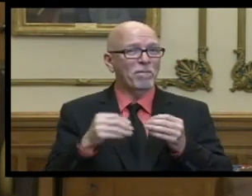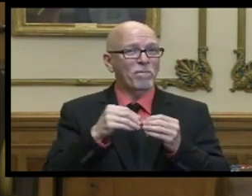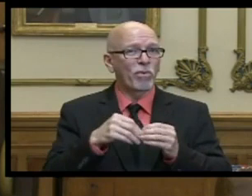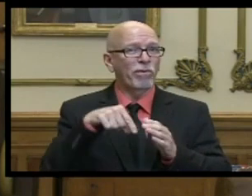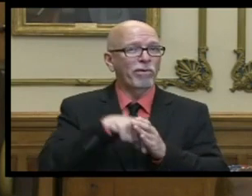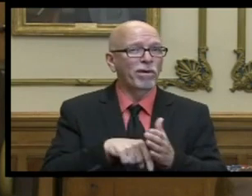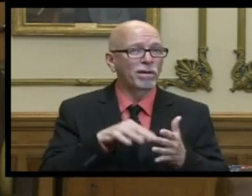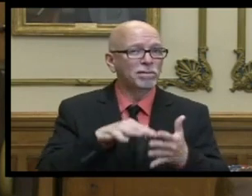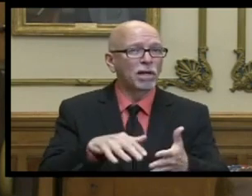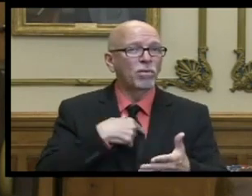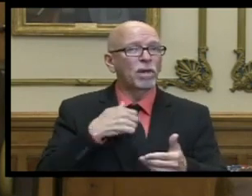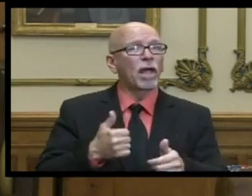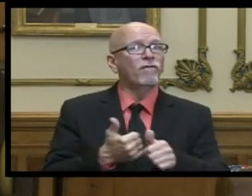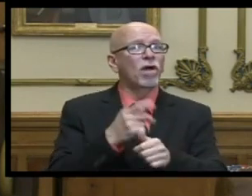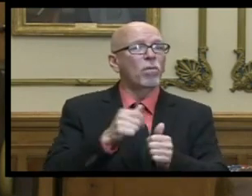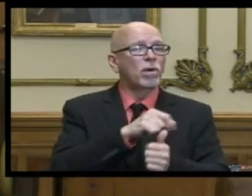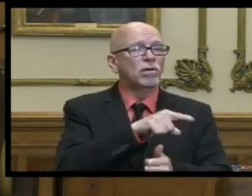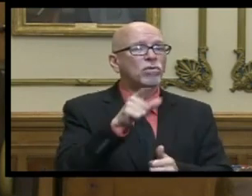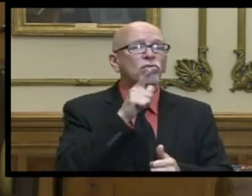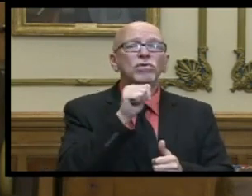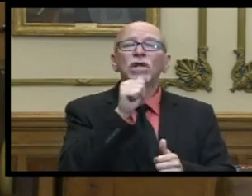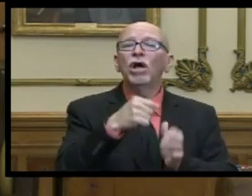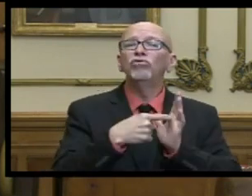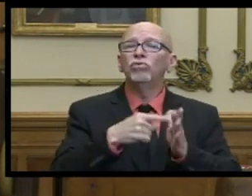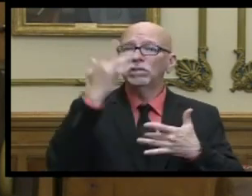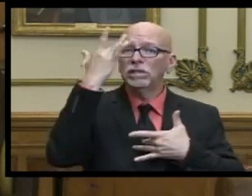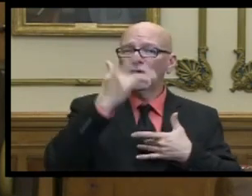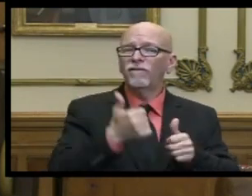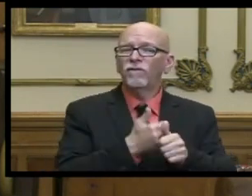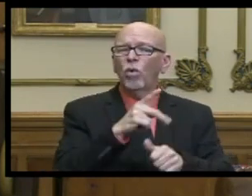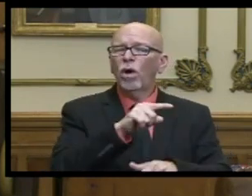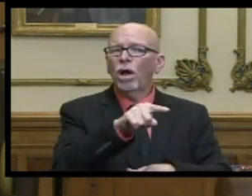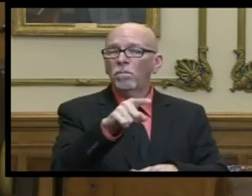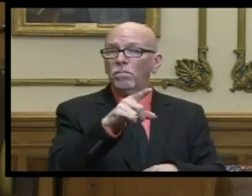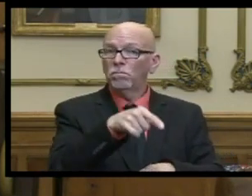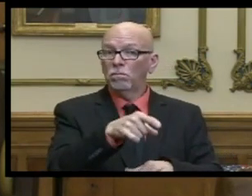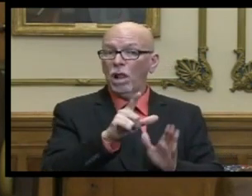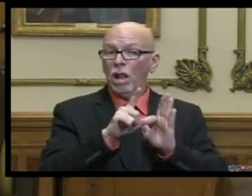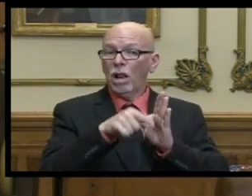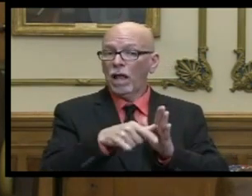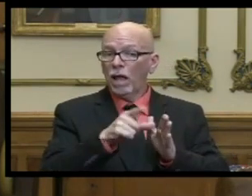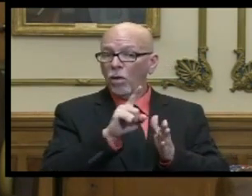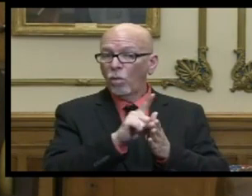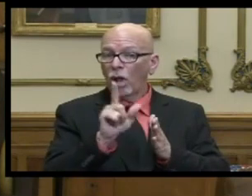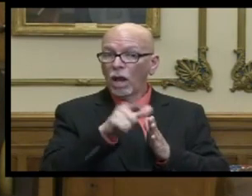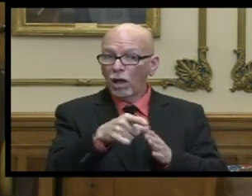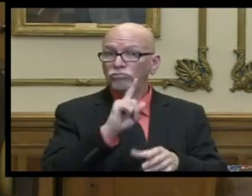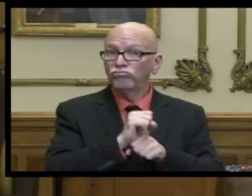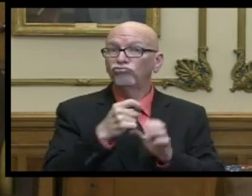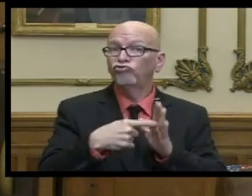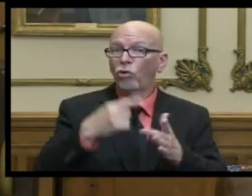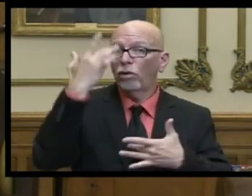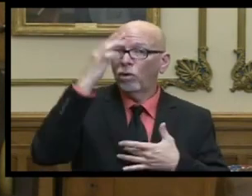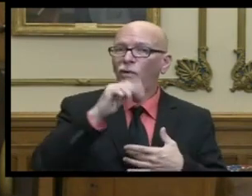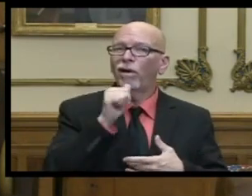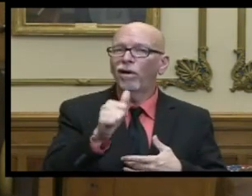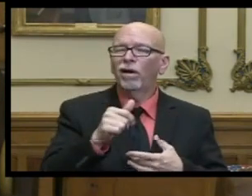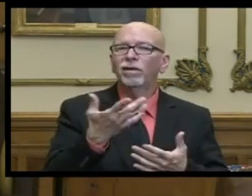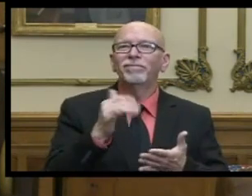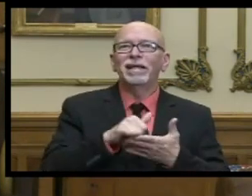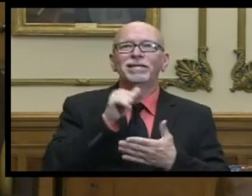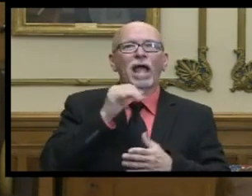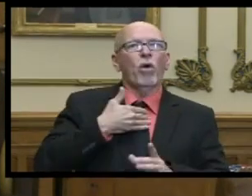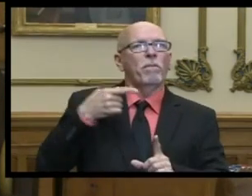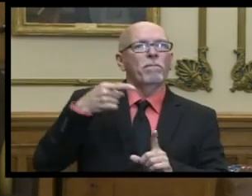potentially follow up with the asymptomatics to see if they eventually develop symptoms but that was not the original point so